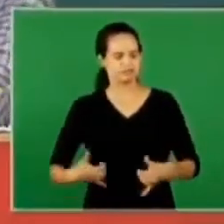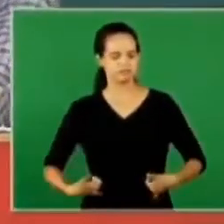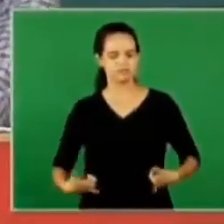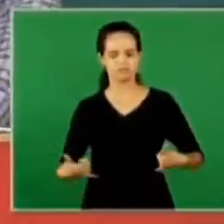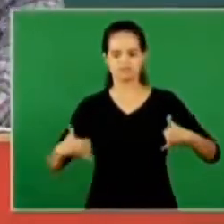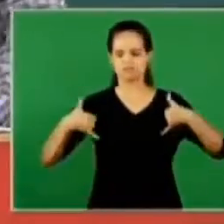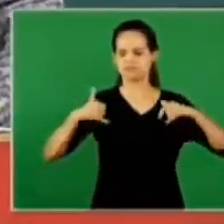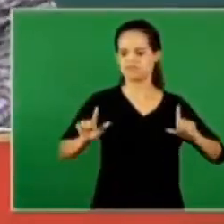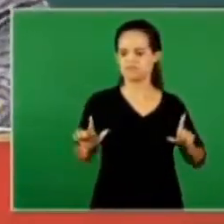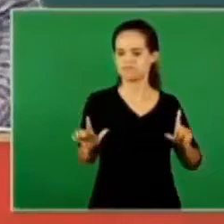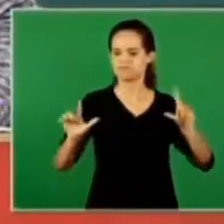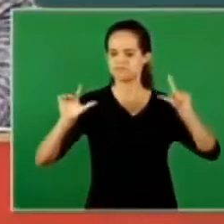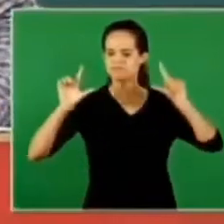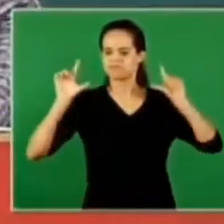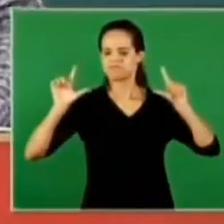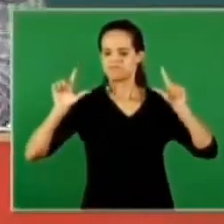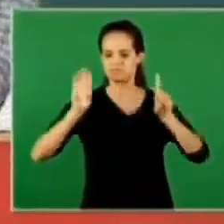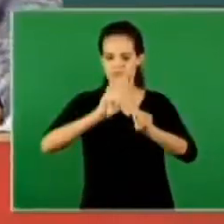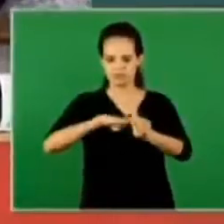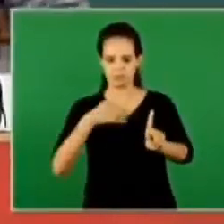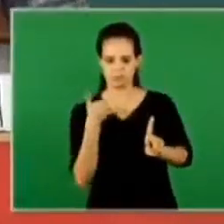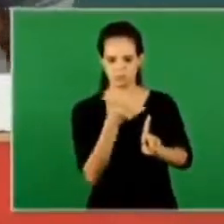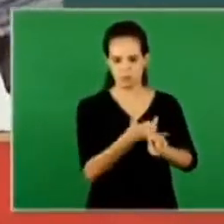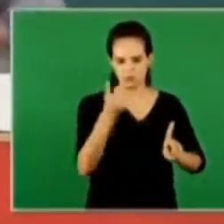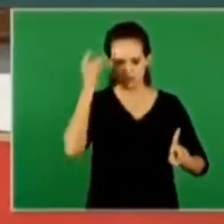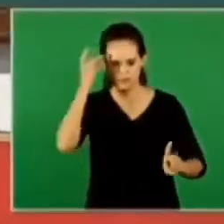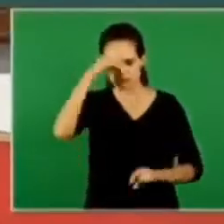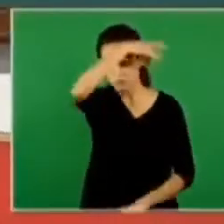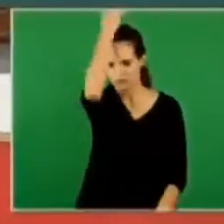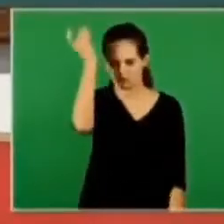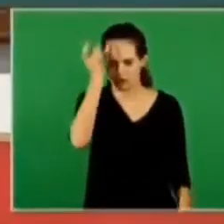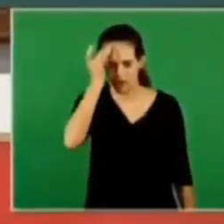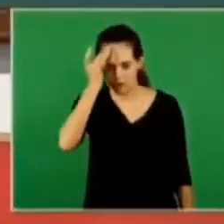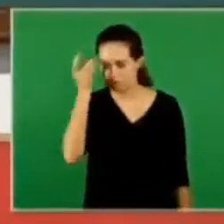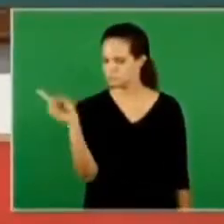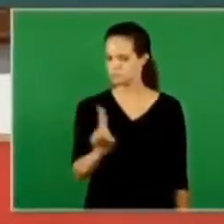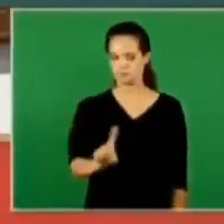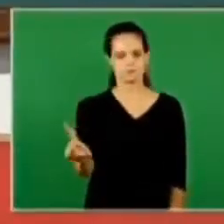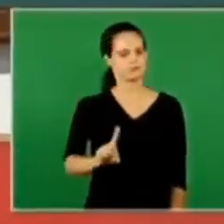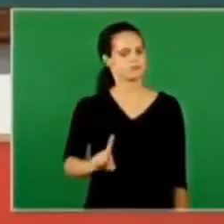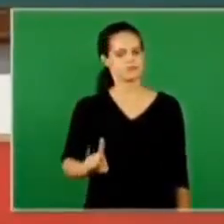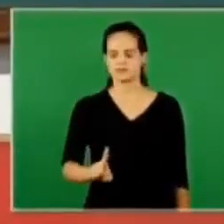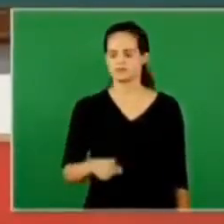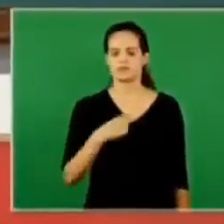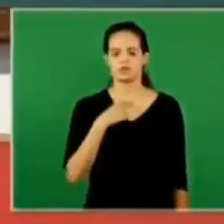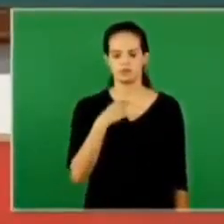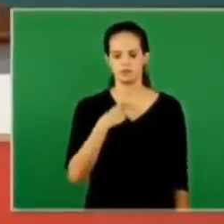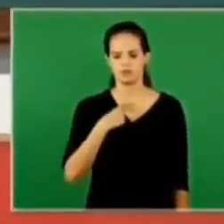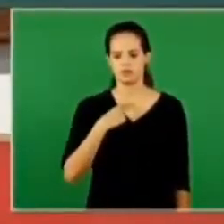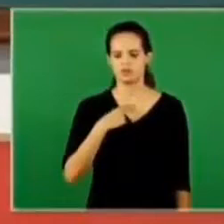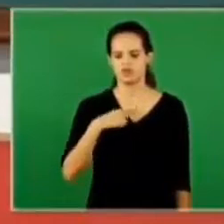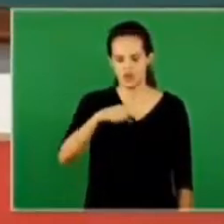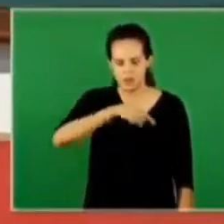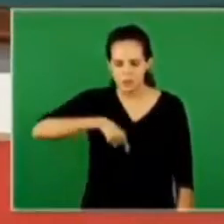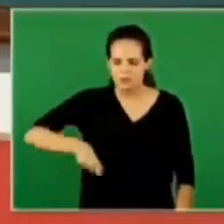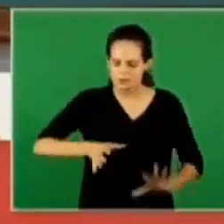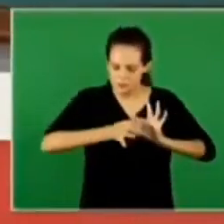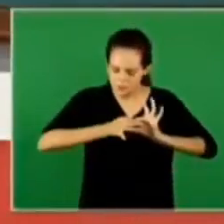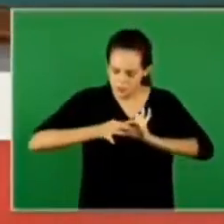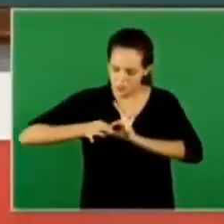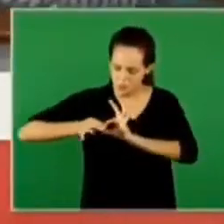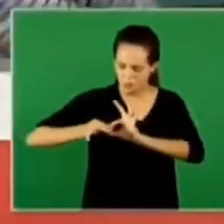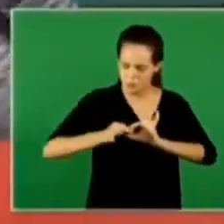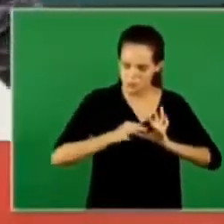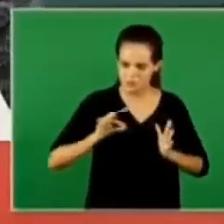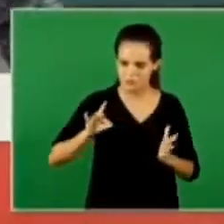there is no room for spiritual bullying the more we have this true fellowship